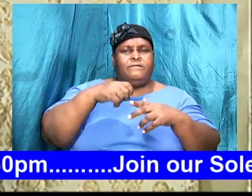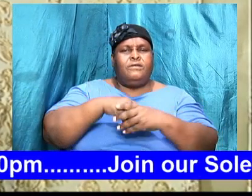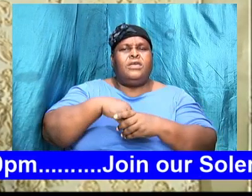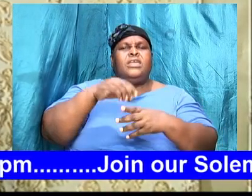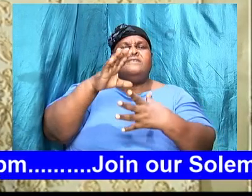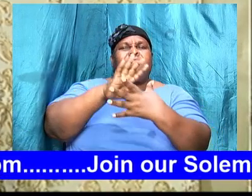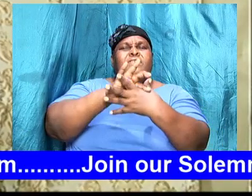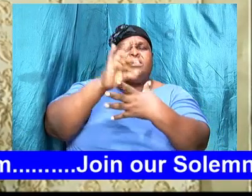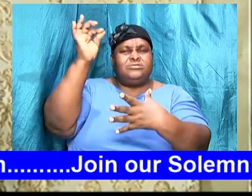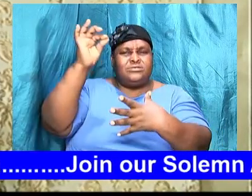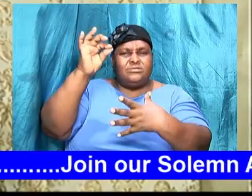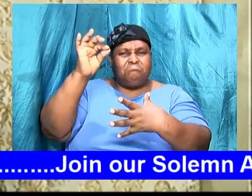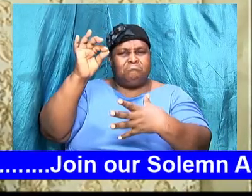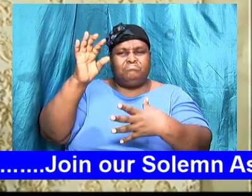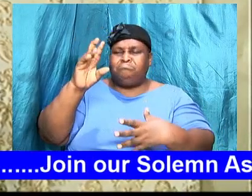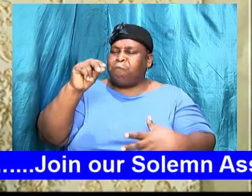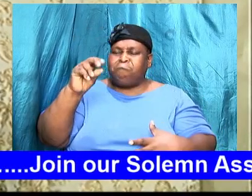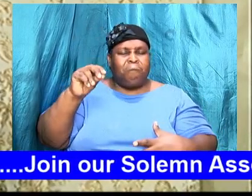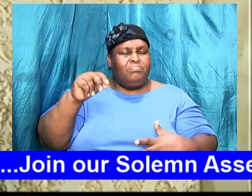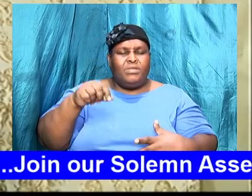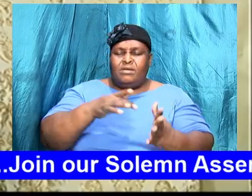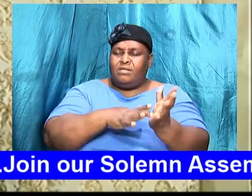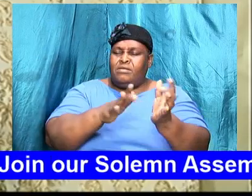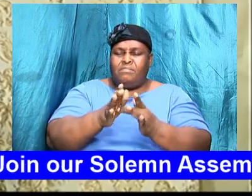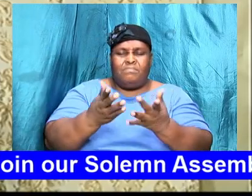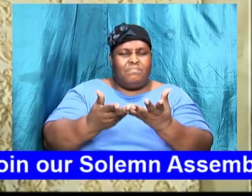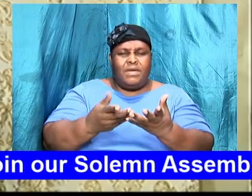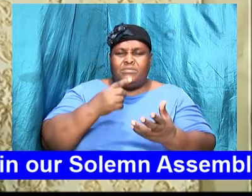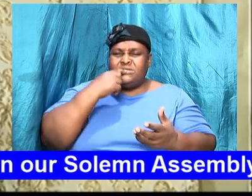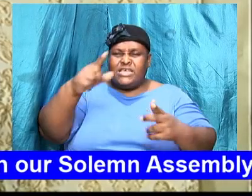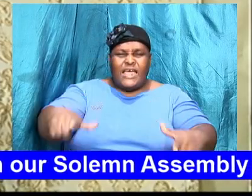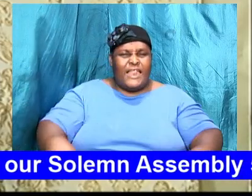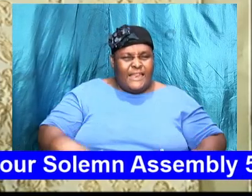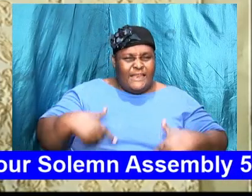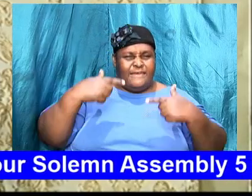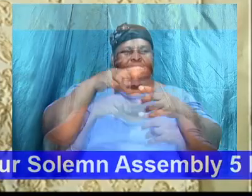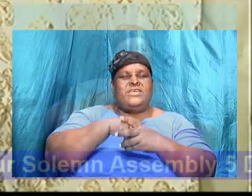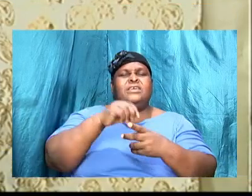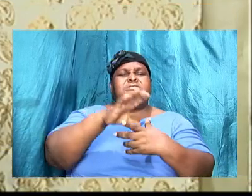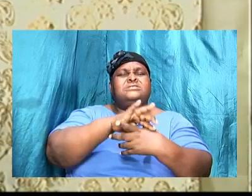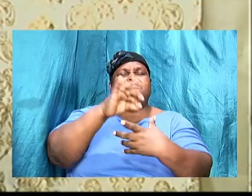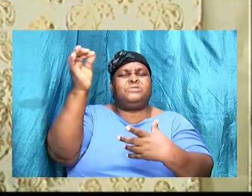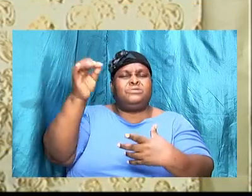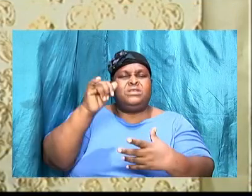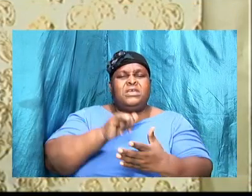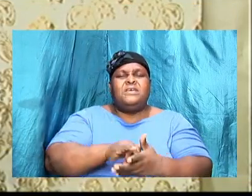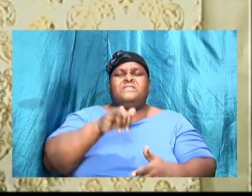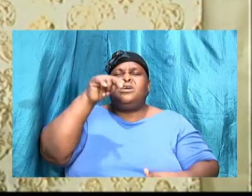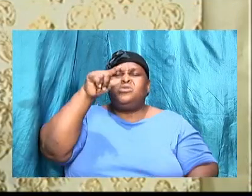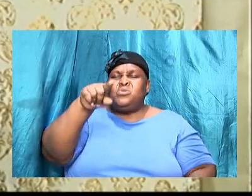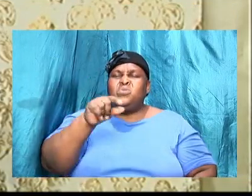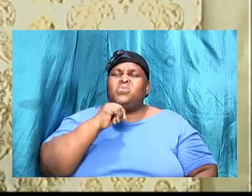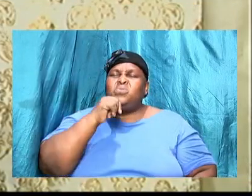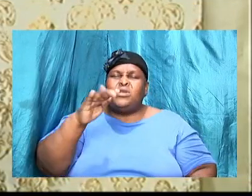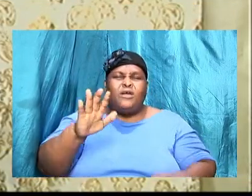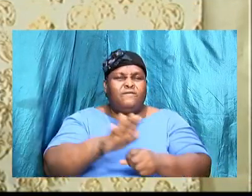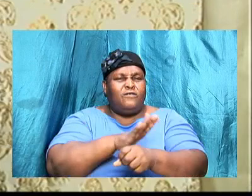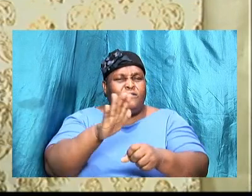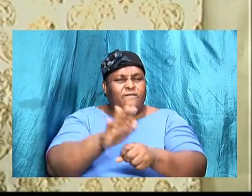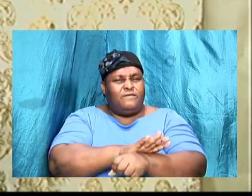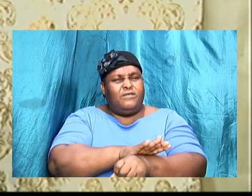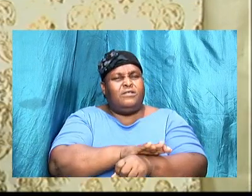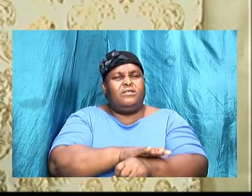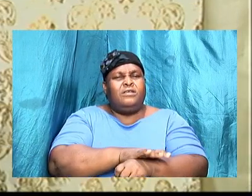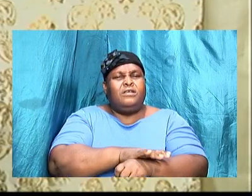the Bible says walk in the spirit mighty God that you might not fulfill the loss of the